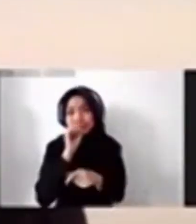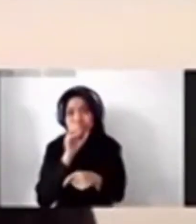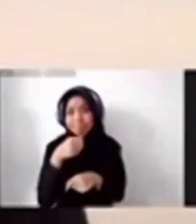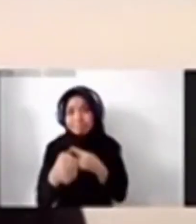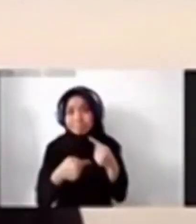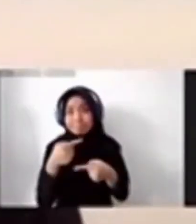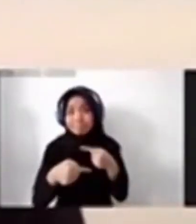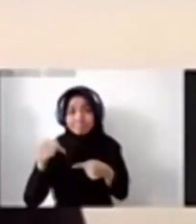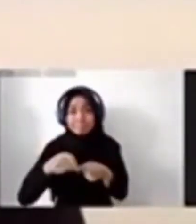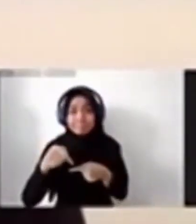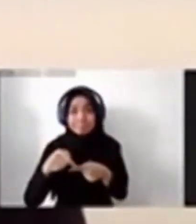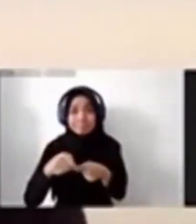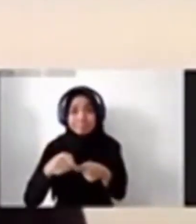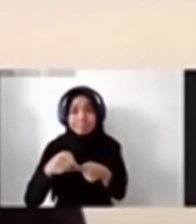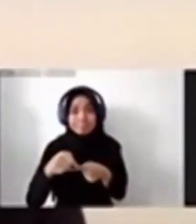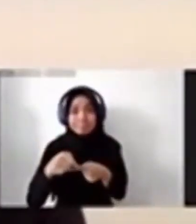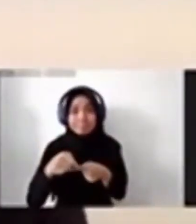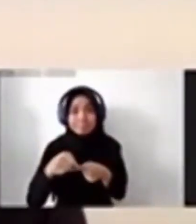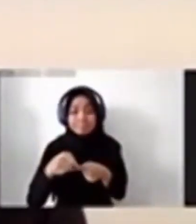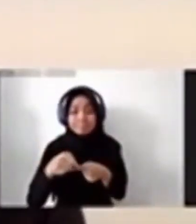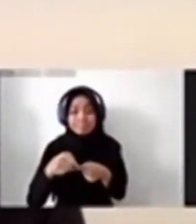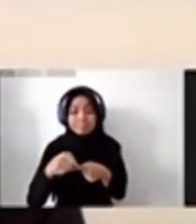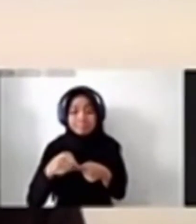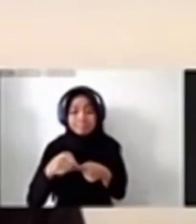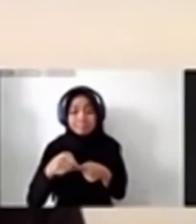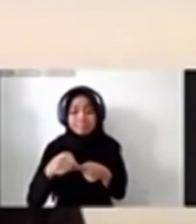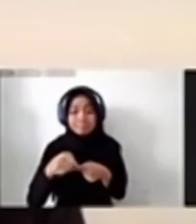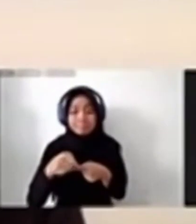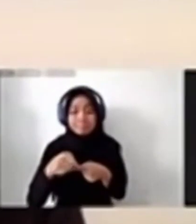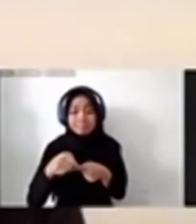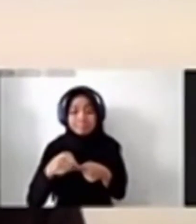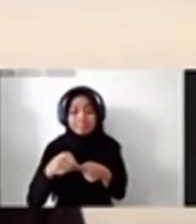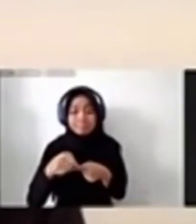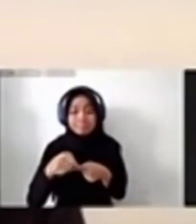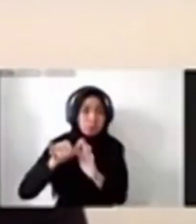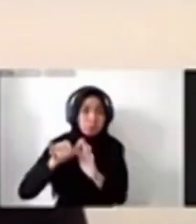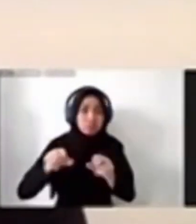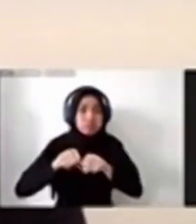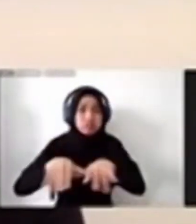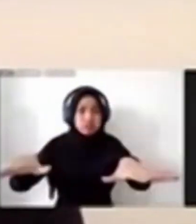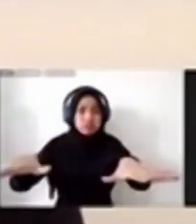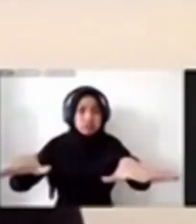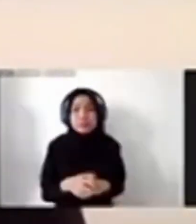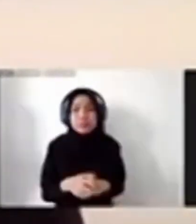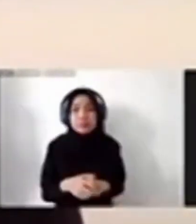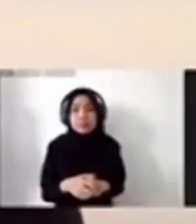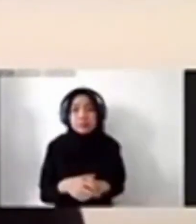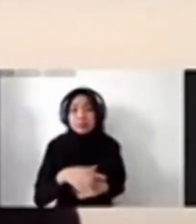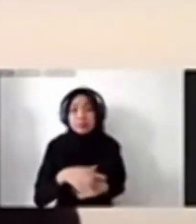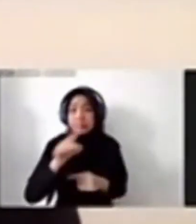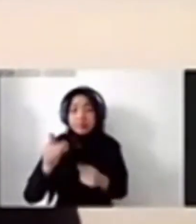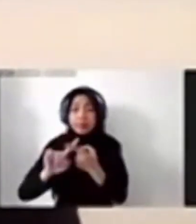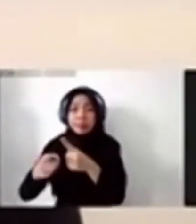streamed on both YouTube and Zoom. So, for you who have friends and colleagues who are keen to join us